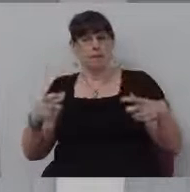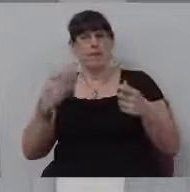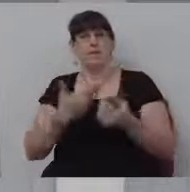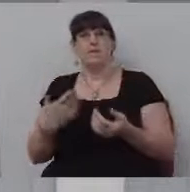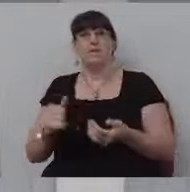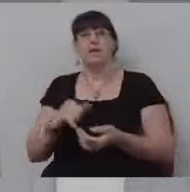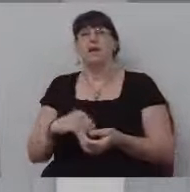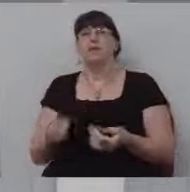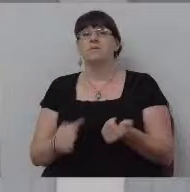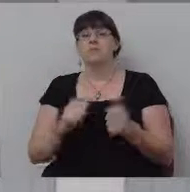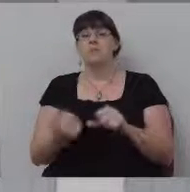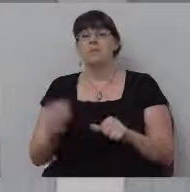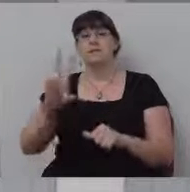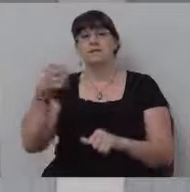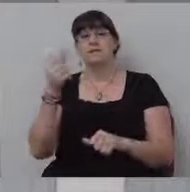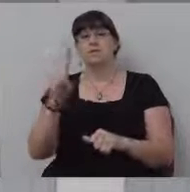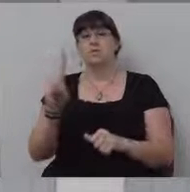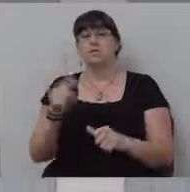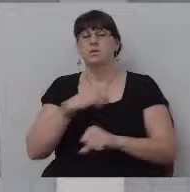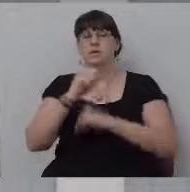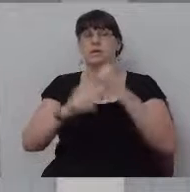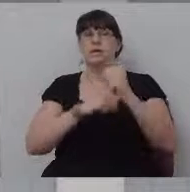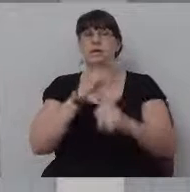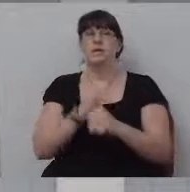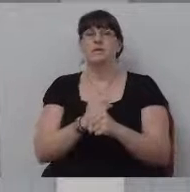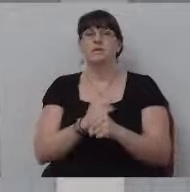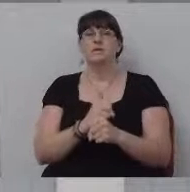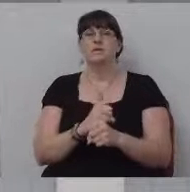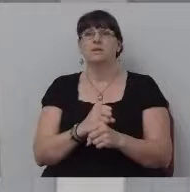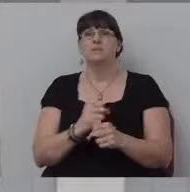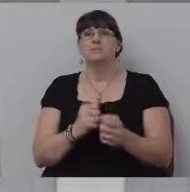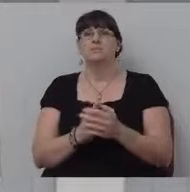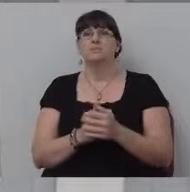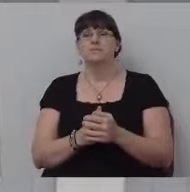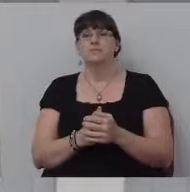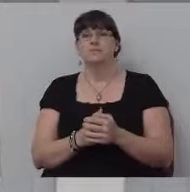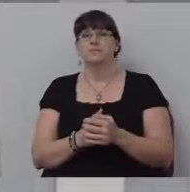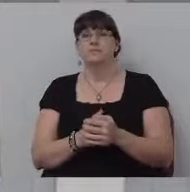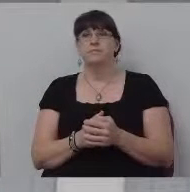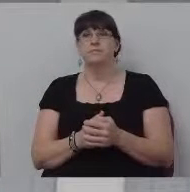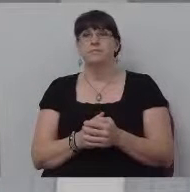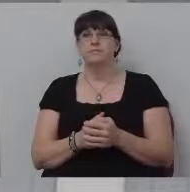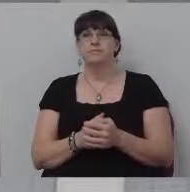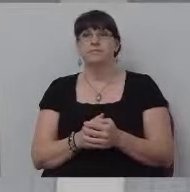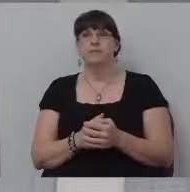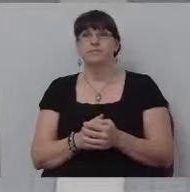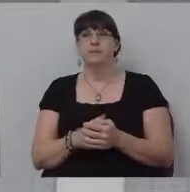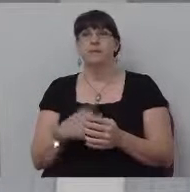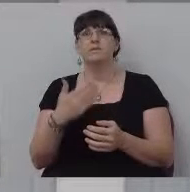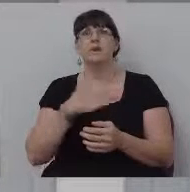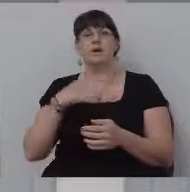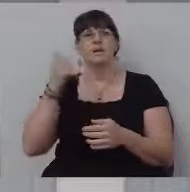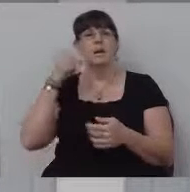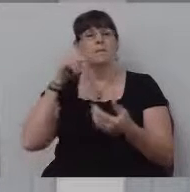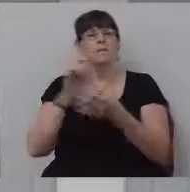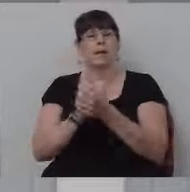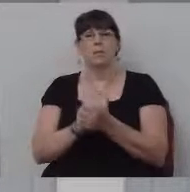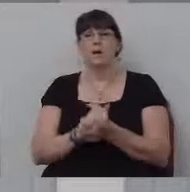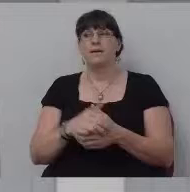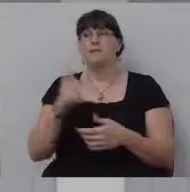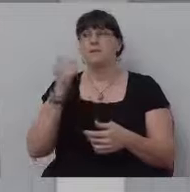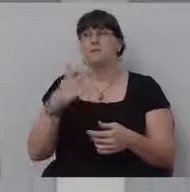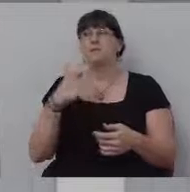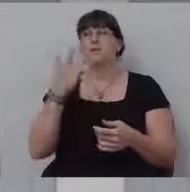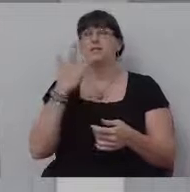baptized. I was 21 years old when I got back, 22 maybe. Um, I can't remember exactly now. Uh, I got back, it was on Anita's birthday that I was baptized,